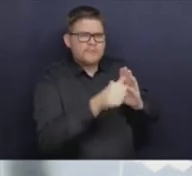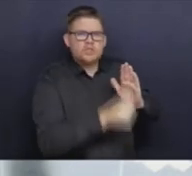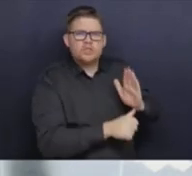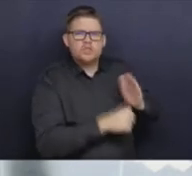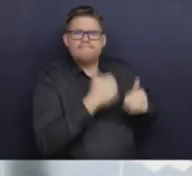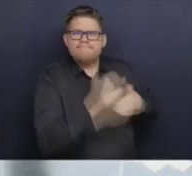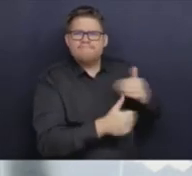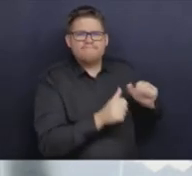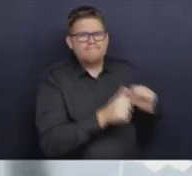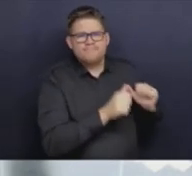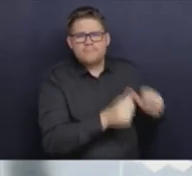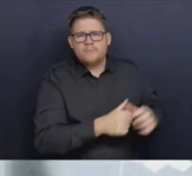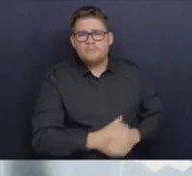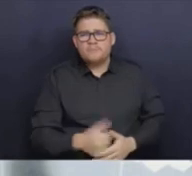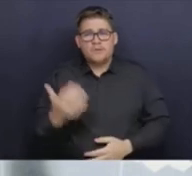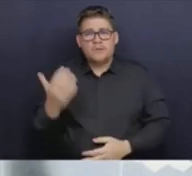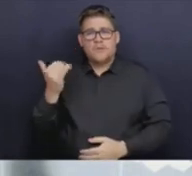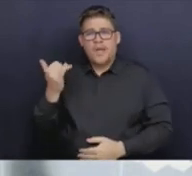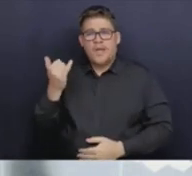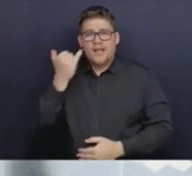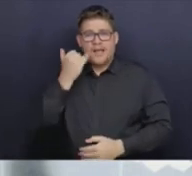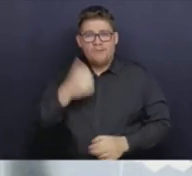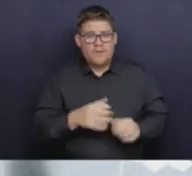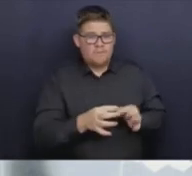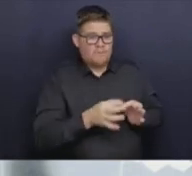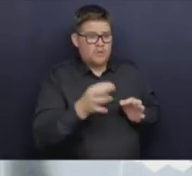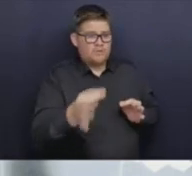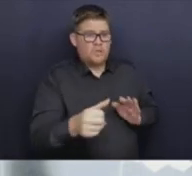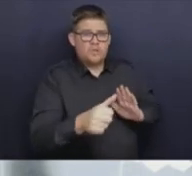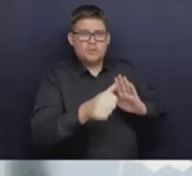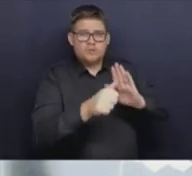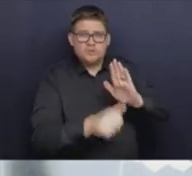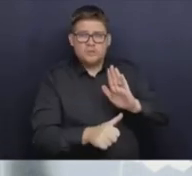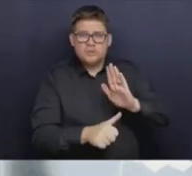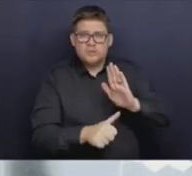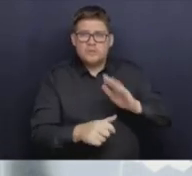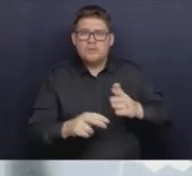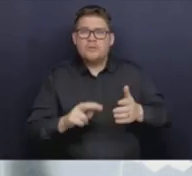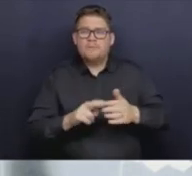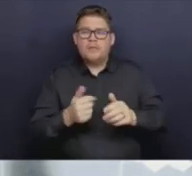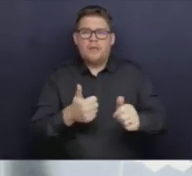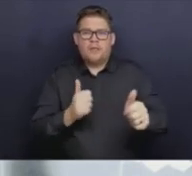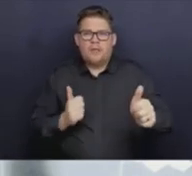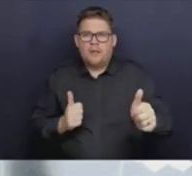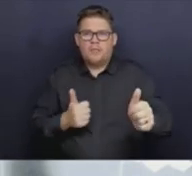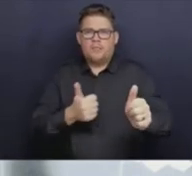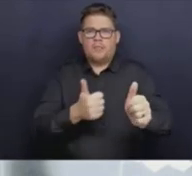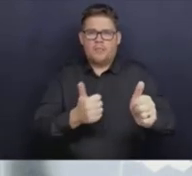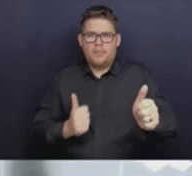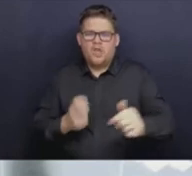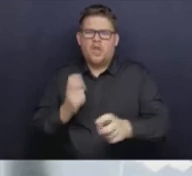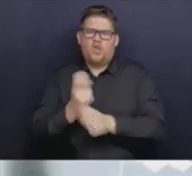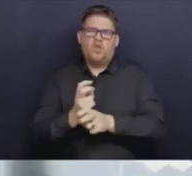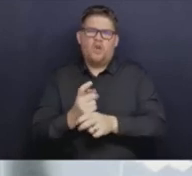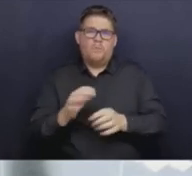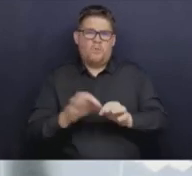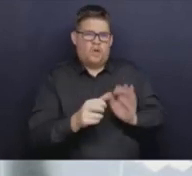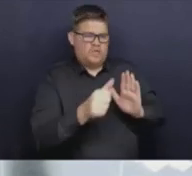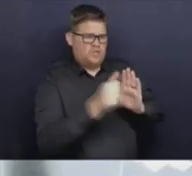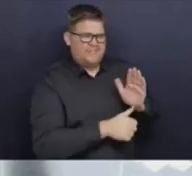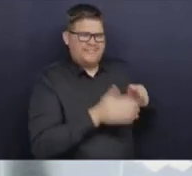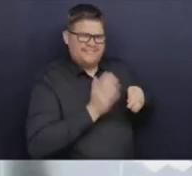for any reason, then you have to make that up later for the system. But for people, it's very hard when you defer surgery. So we did defer